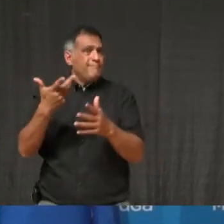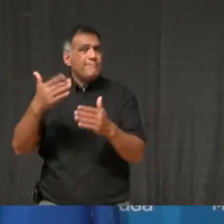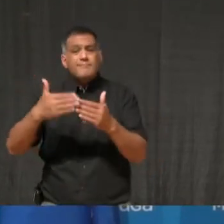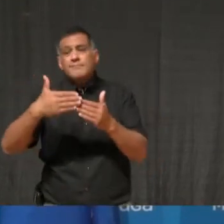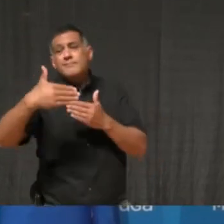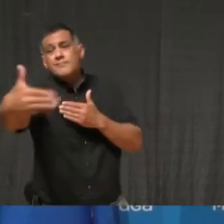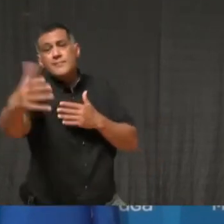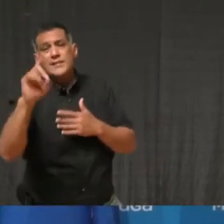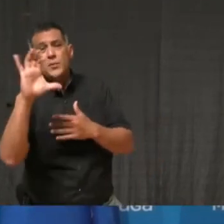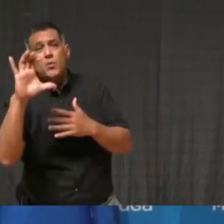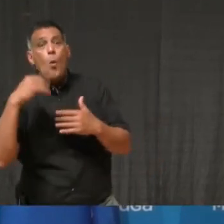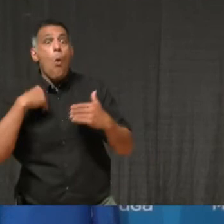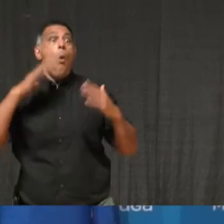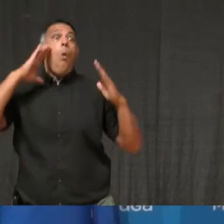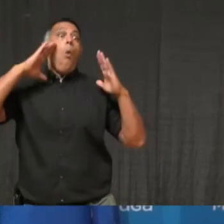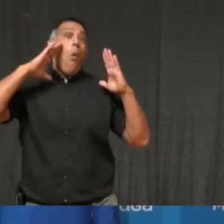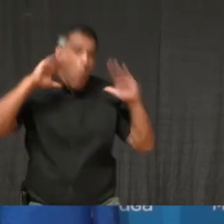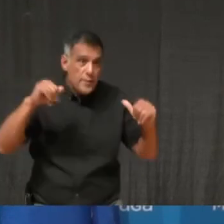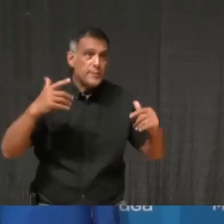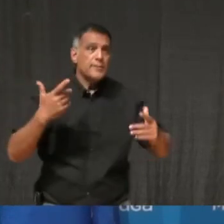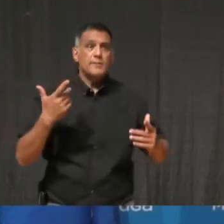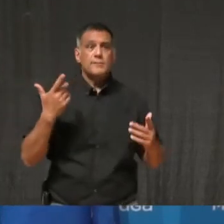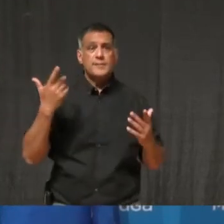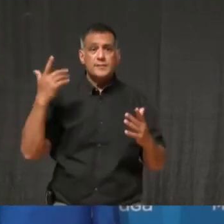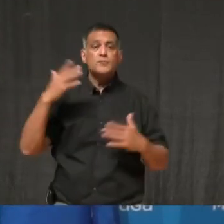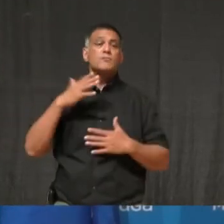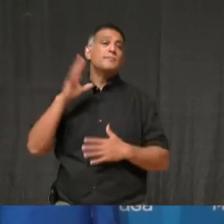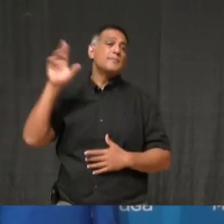we'll have, enjoy Christmas and Hanukkah dinner together.